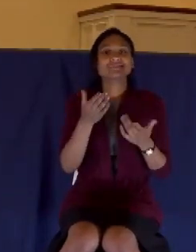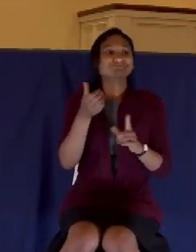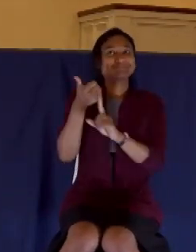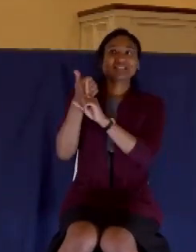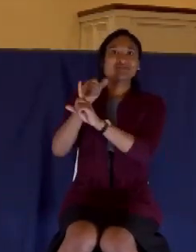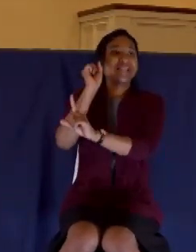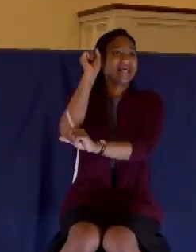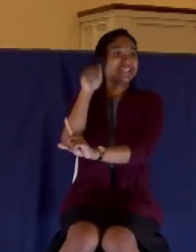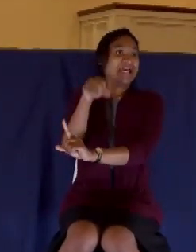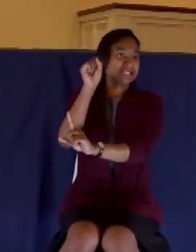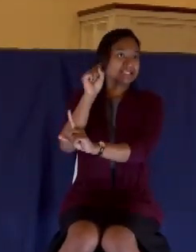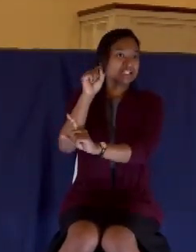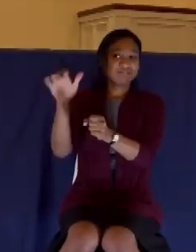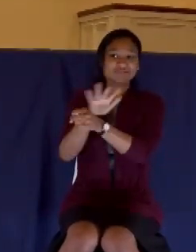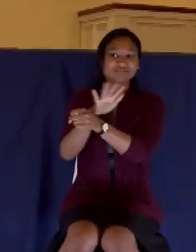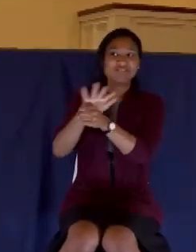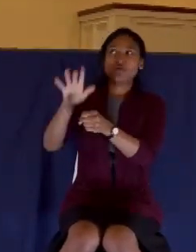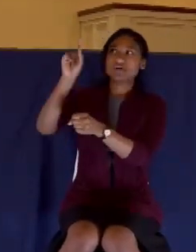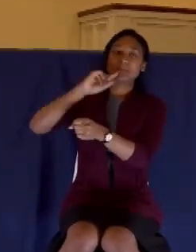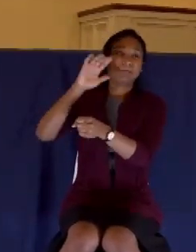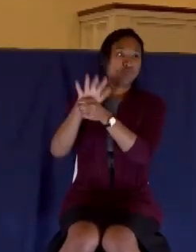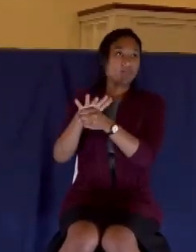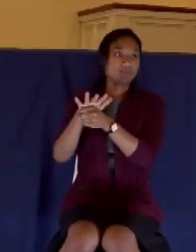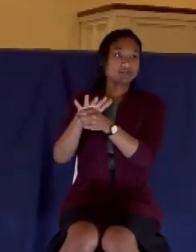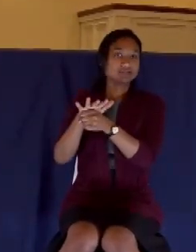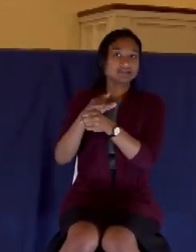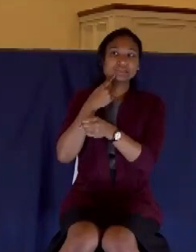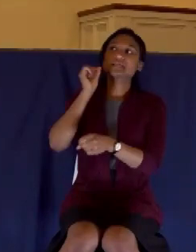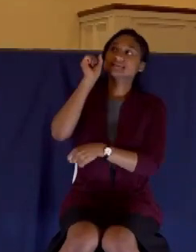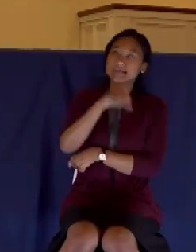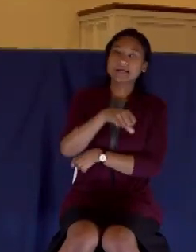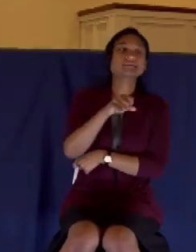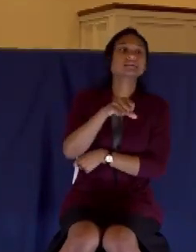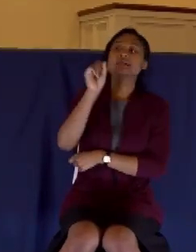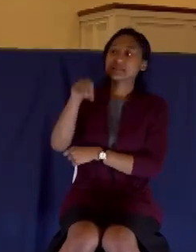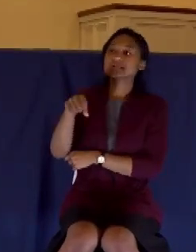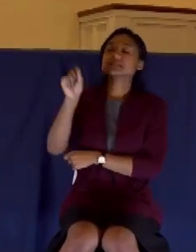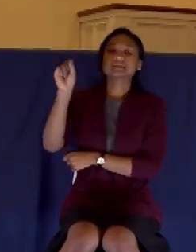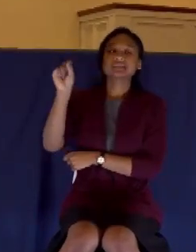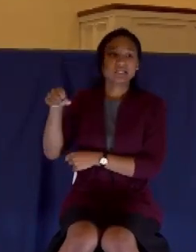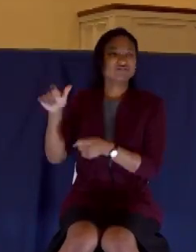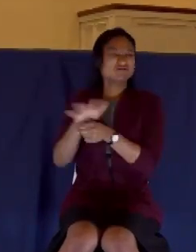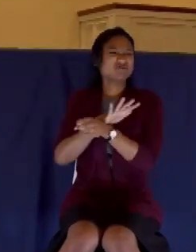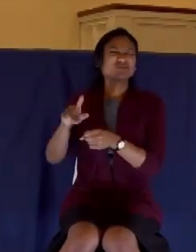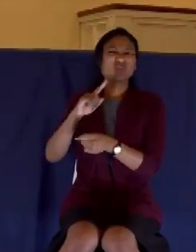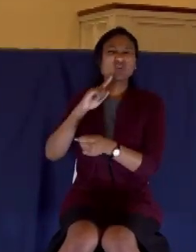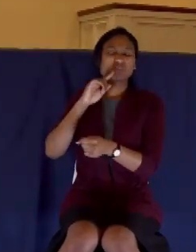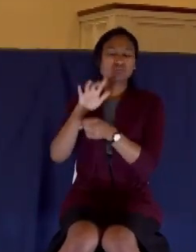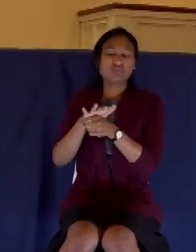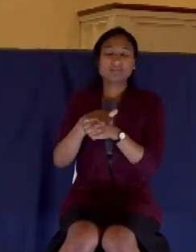God. And that's why we treasure Christ. He is the source of our blessing.